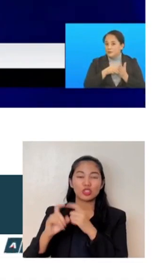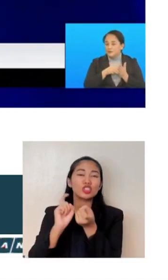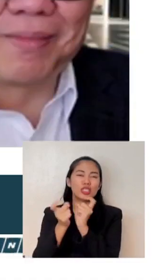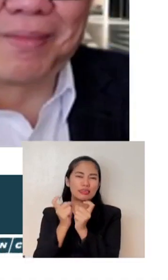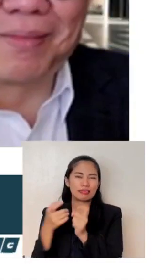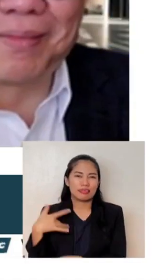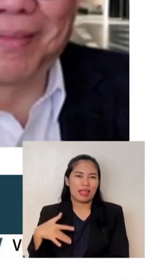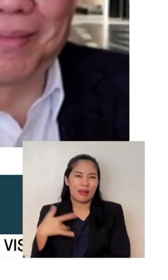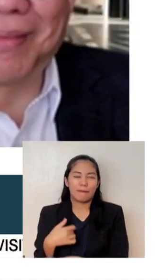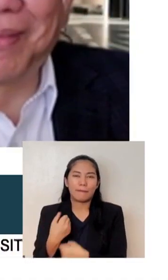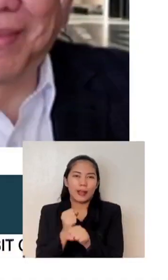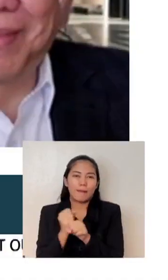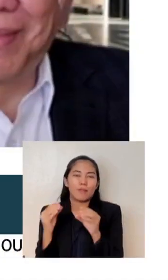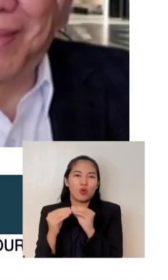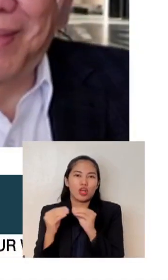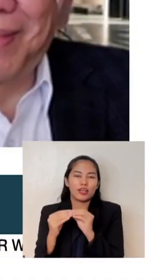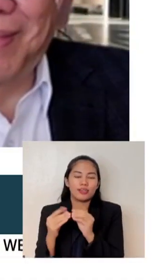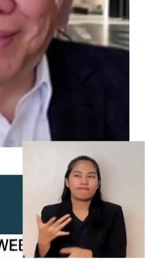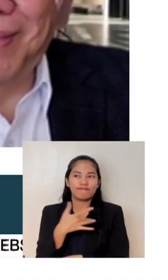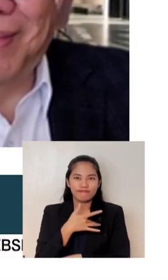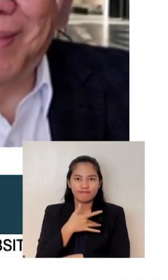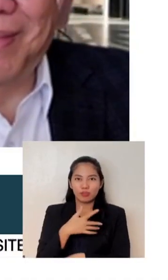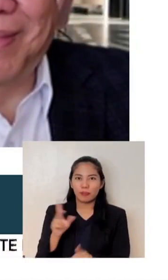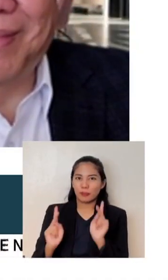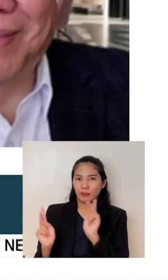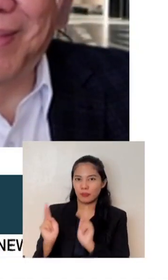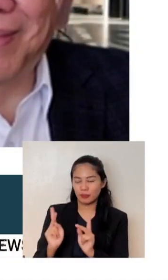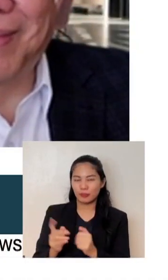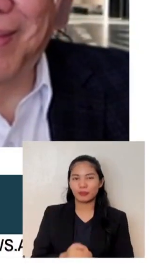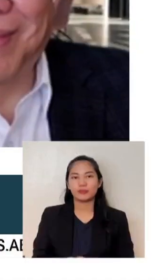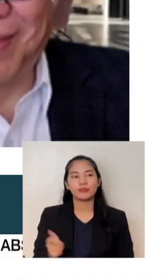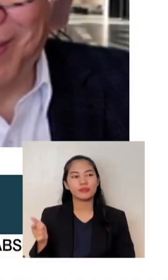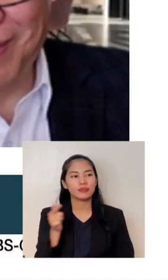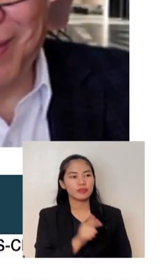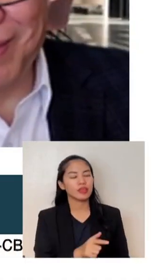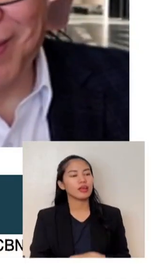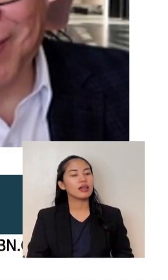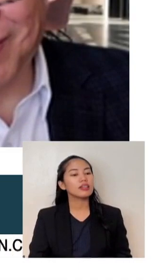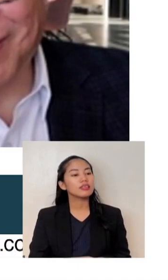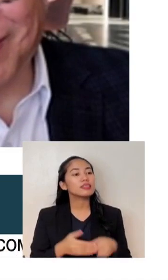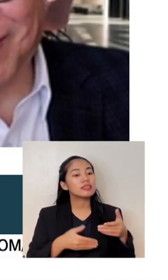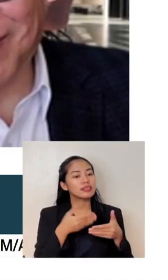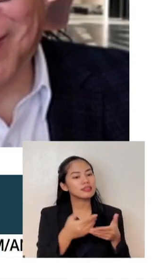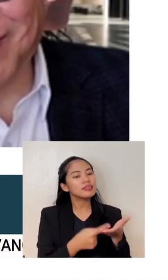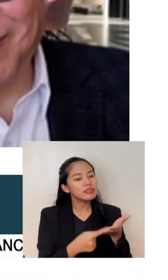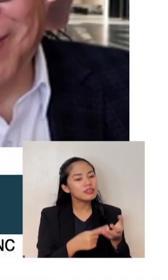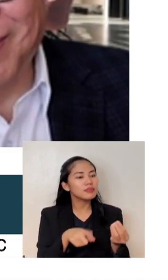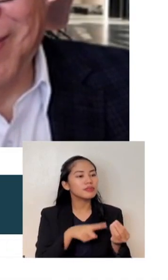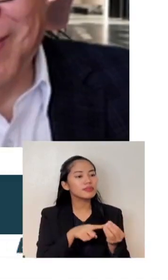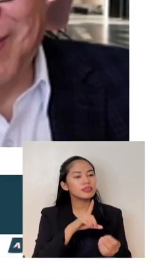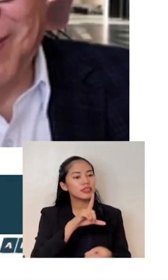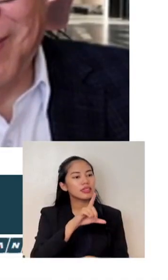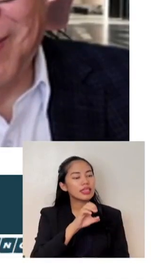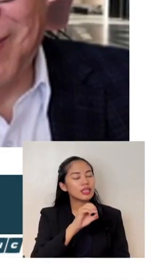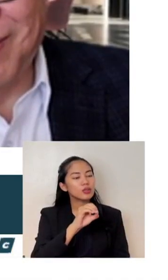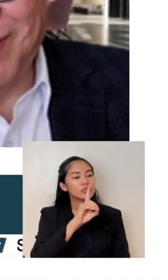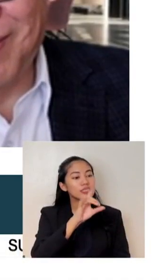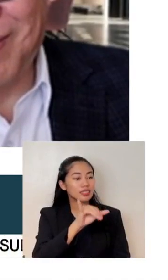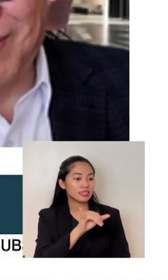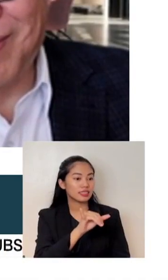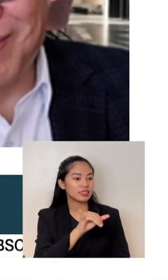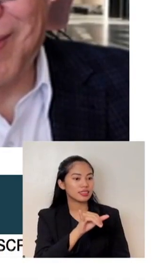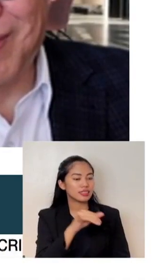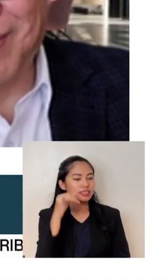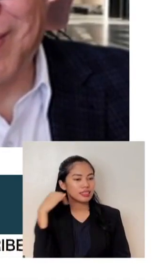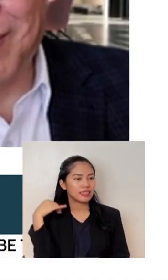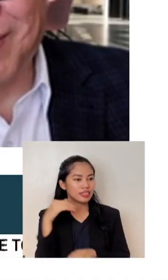Professor Edna, I want to talk to about Kaliody last night and his performance. And really